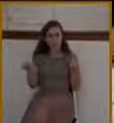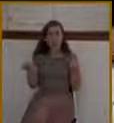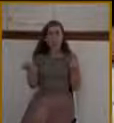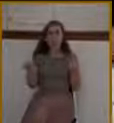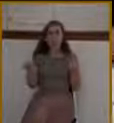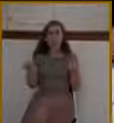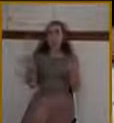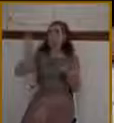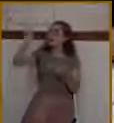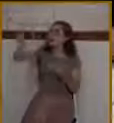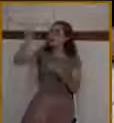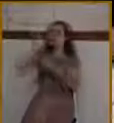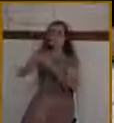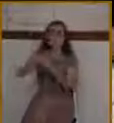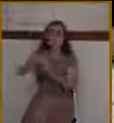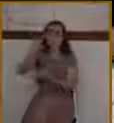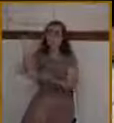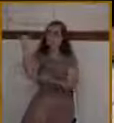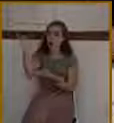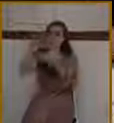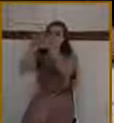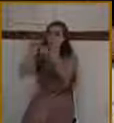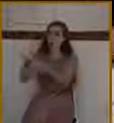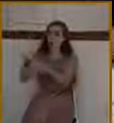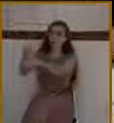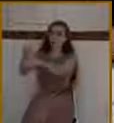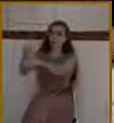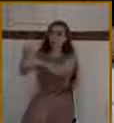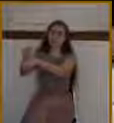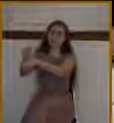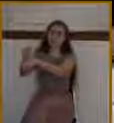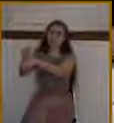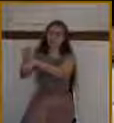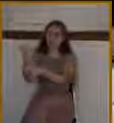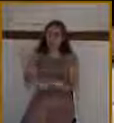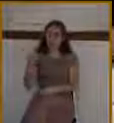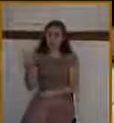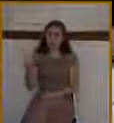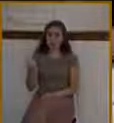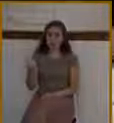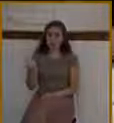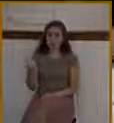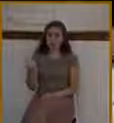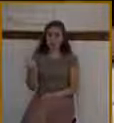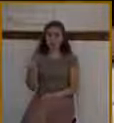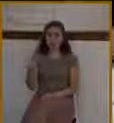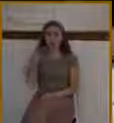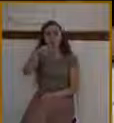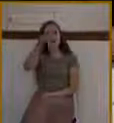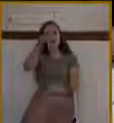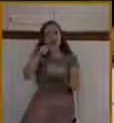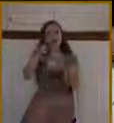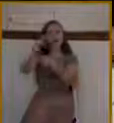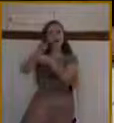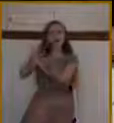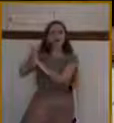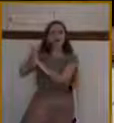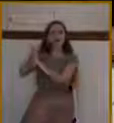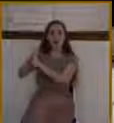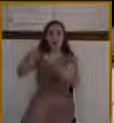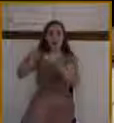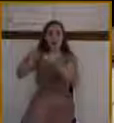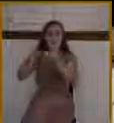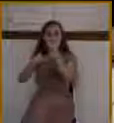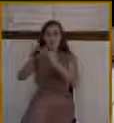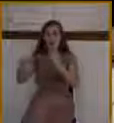The glory of God was always associated with the temple, always. You remember when the temple was dedicated. We've been studying